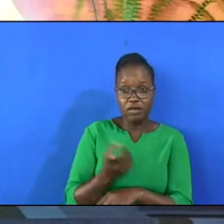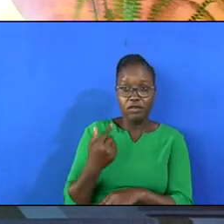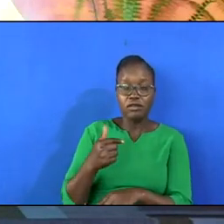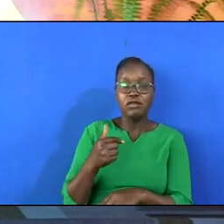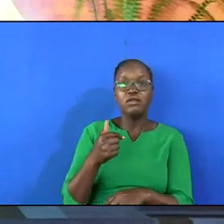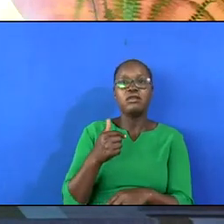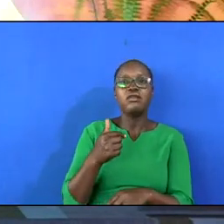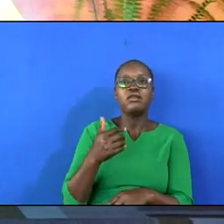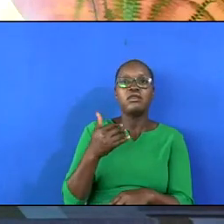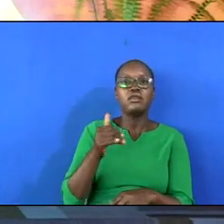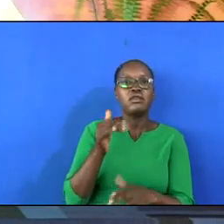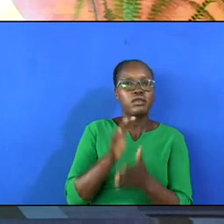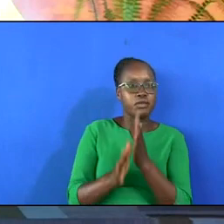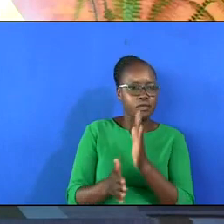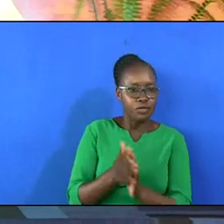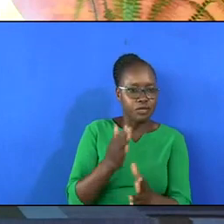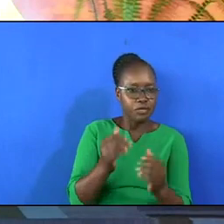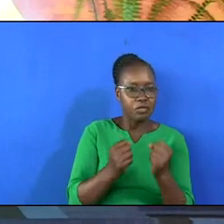without strength,